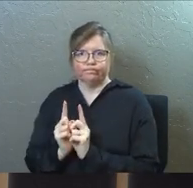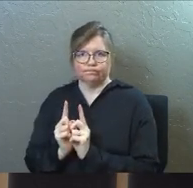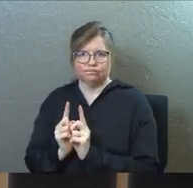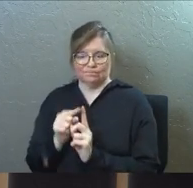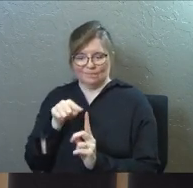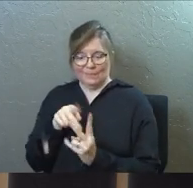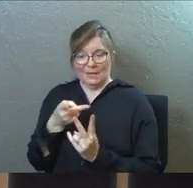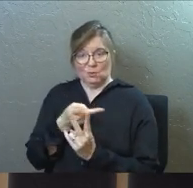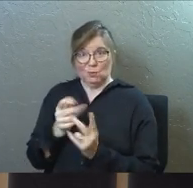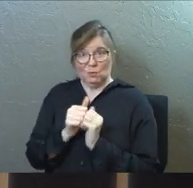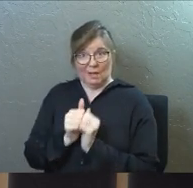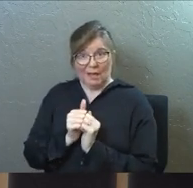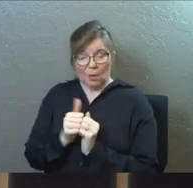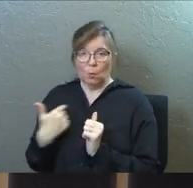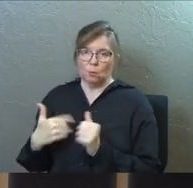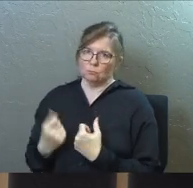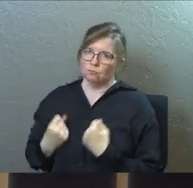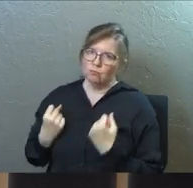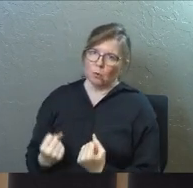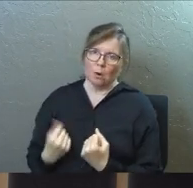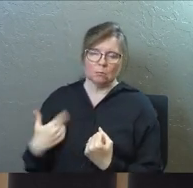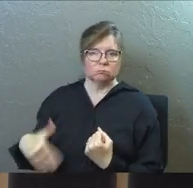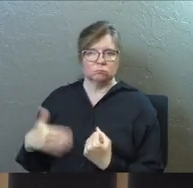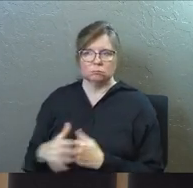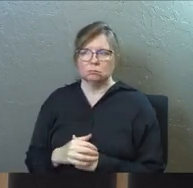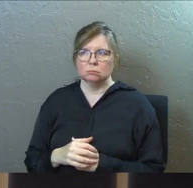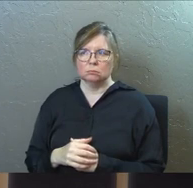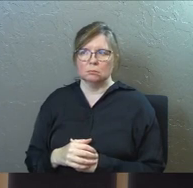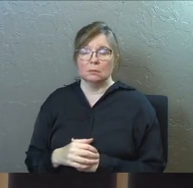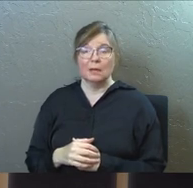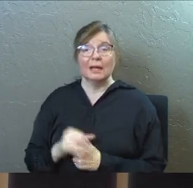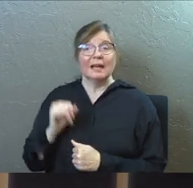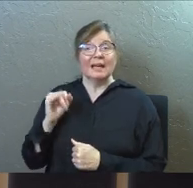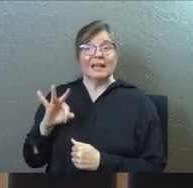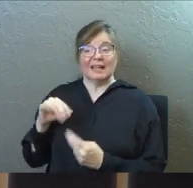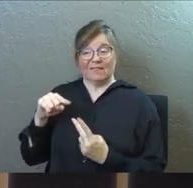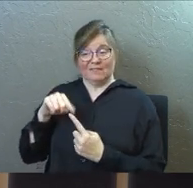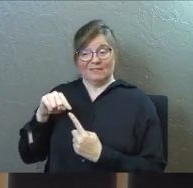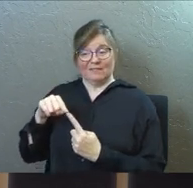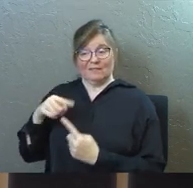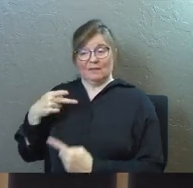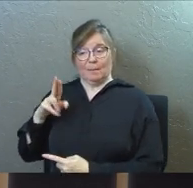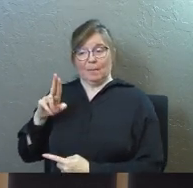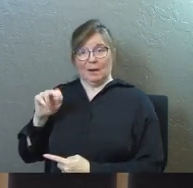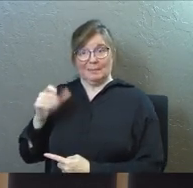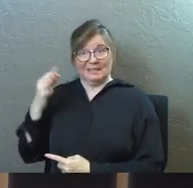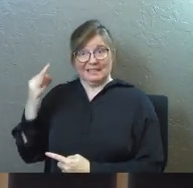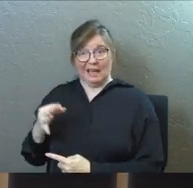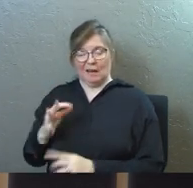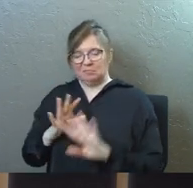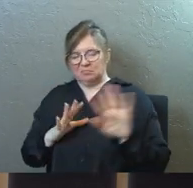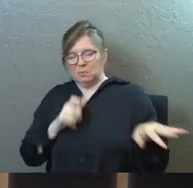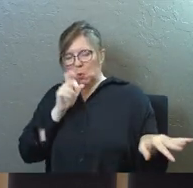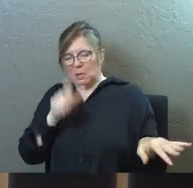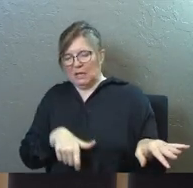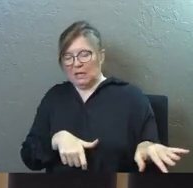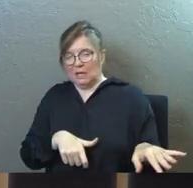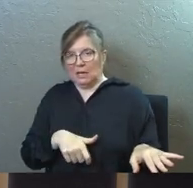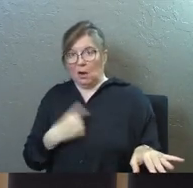Paul, no matter what, I just don't think we would have gotten pastor Paul without Barnabas,